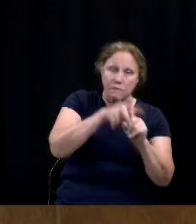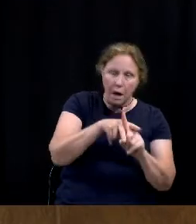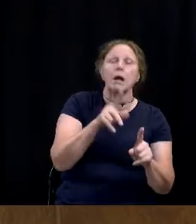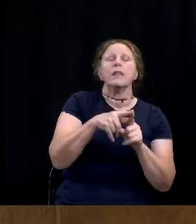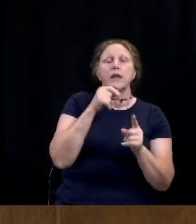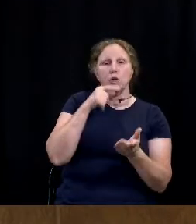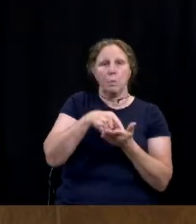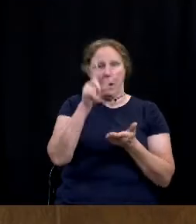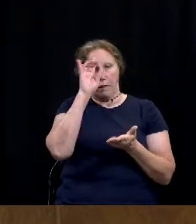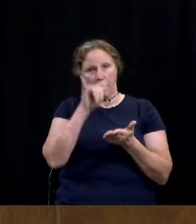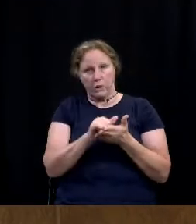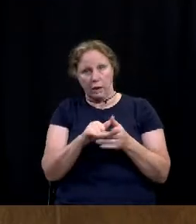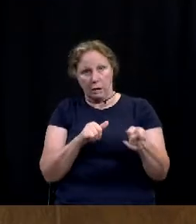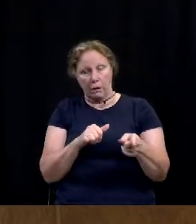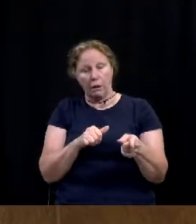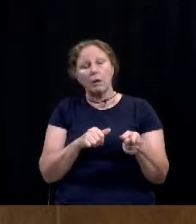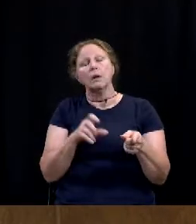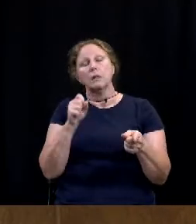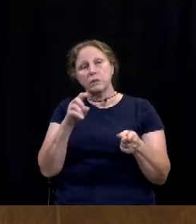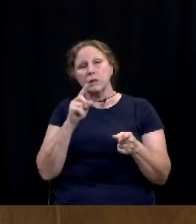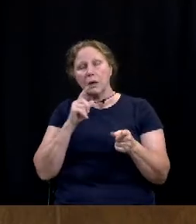different parts of the city.